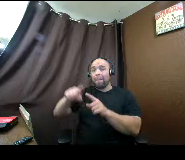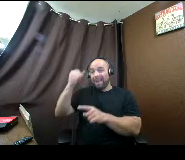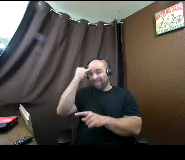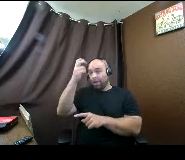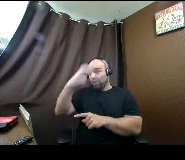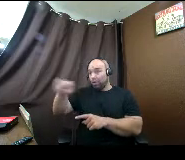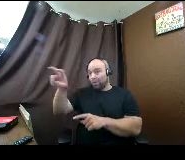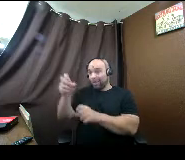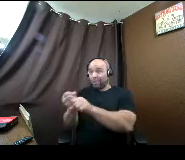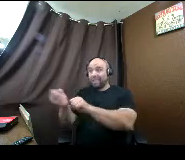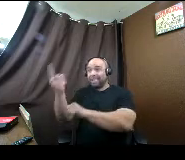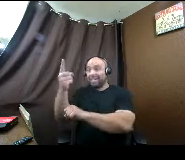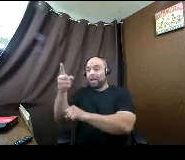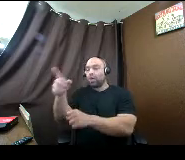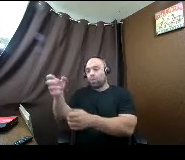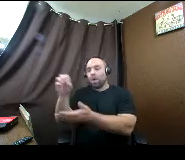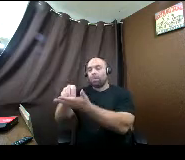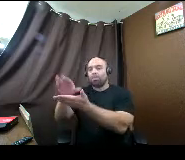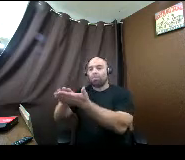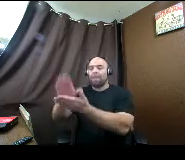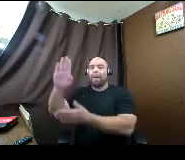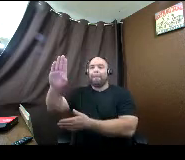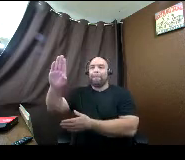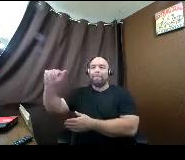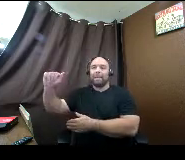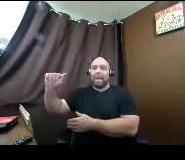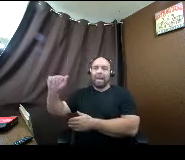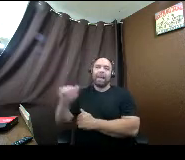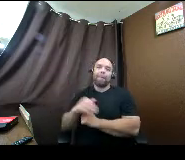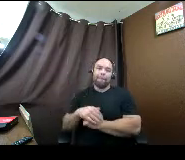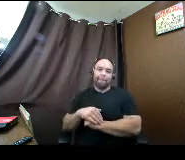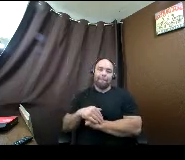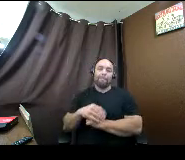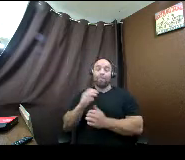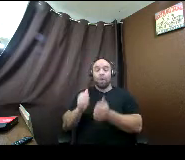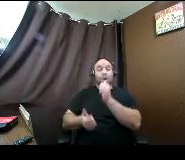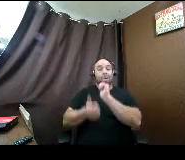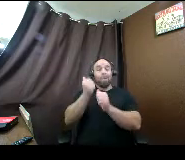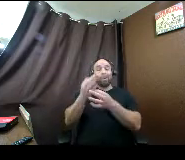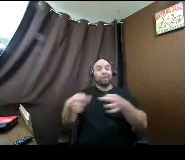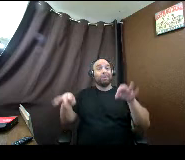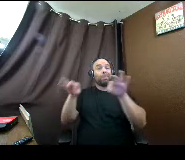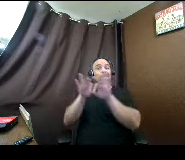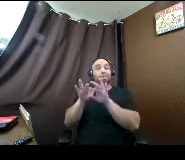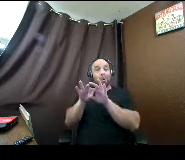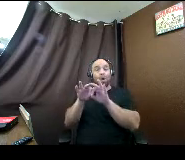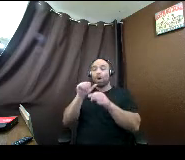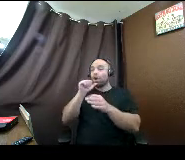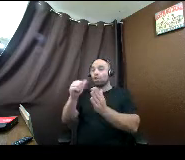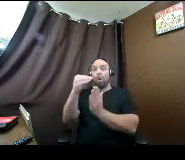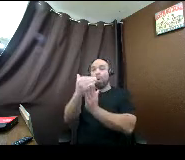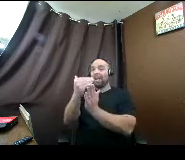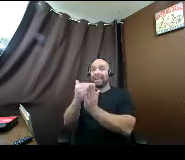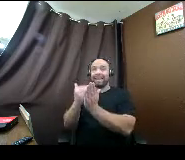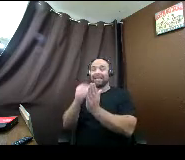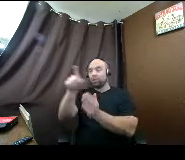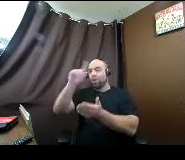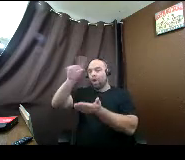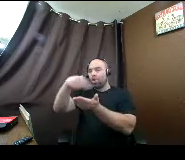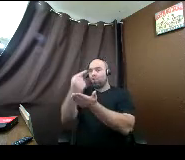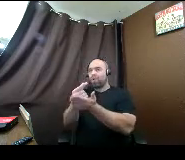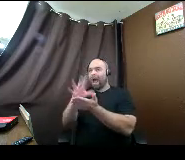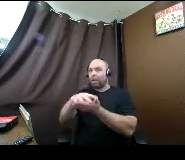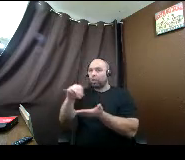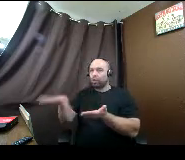you can then on that application. you'll put bachelors. The most important piece is that you don't list. that you're a graduate student. I know you all